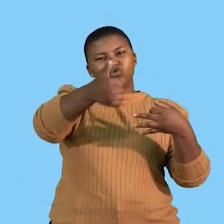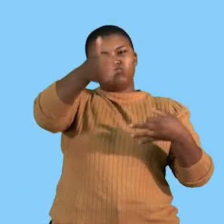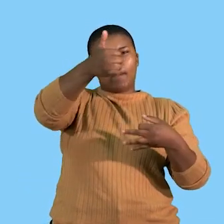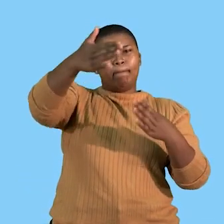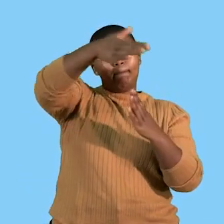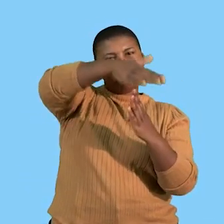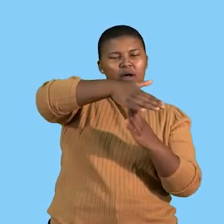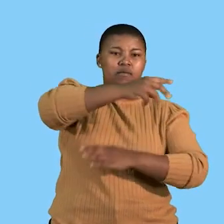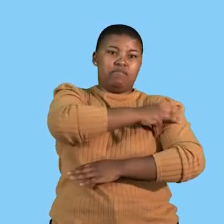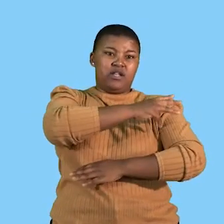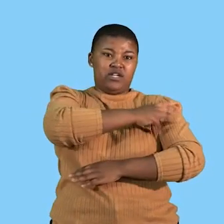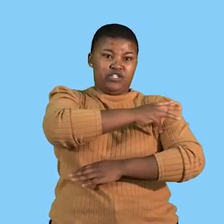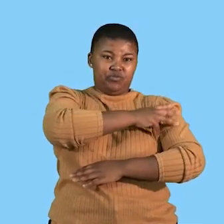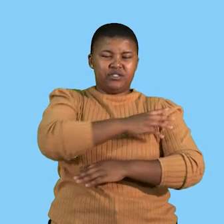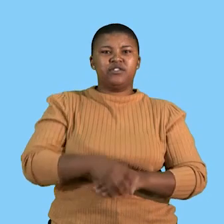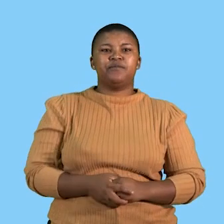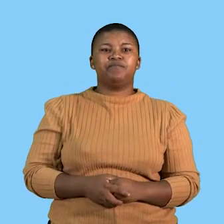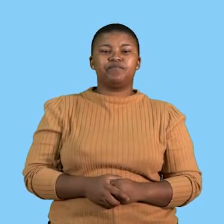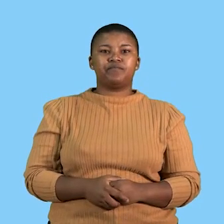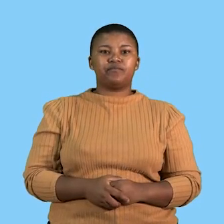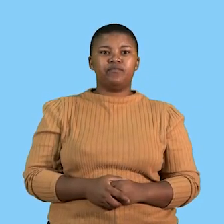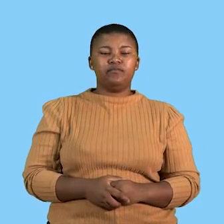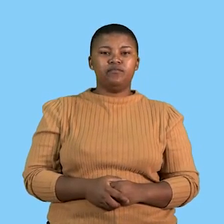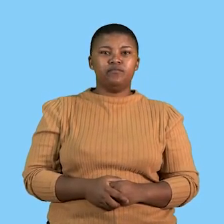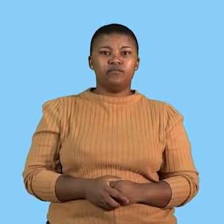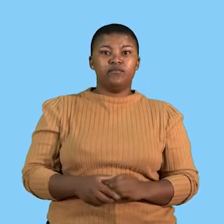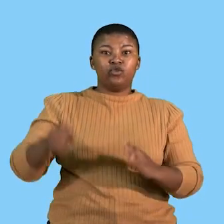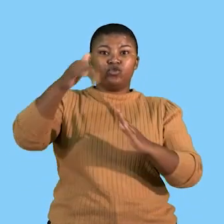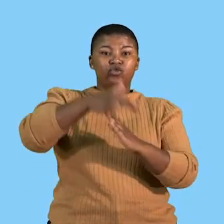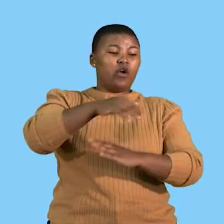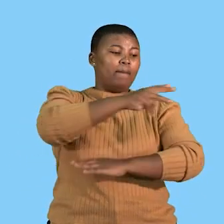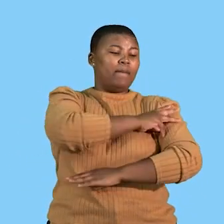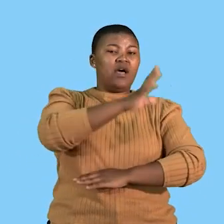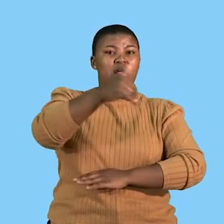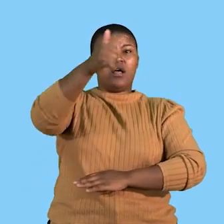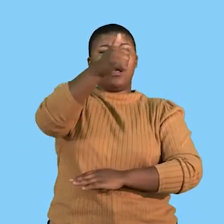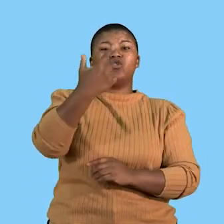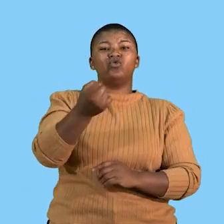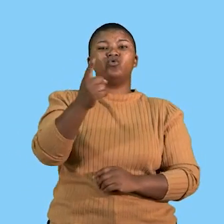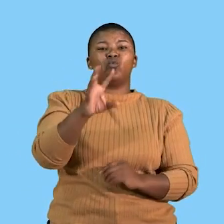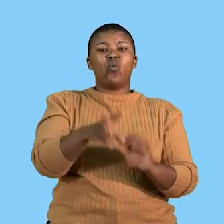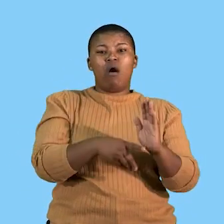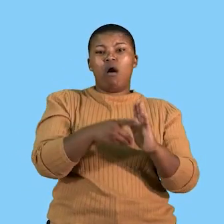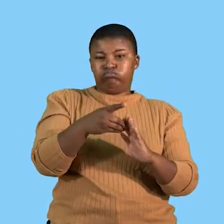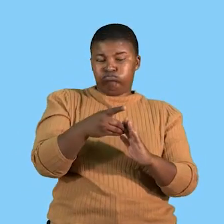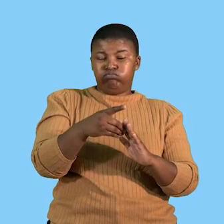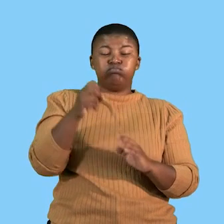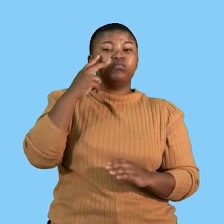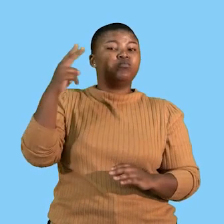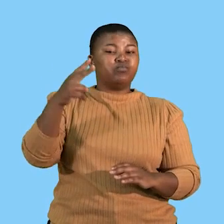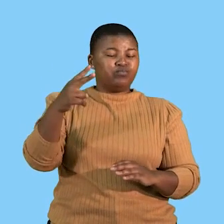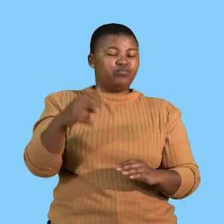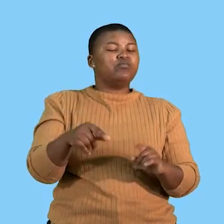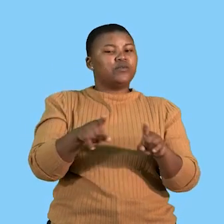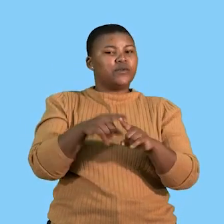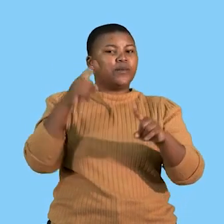management. And top management develop the vision and goals of